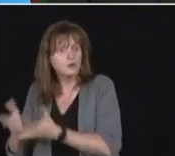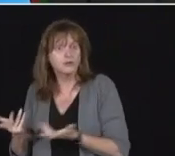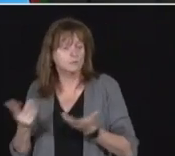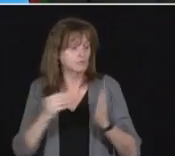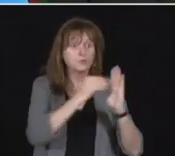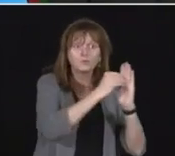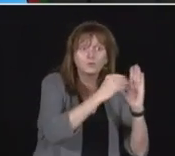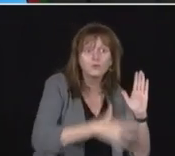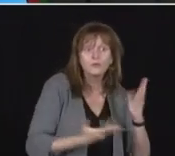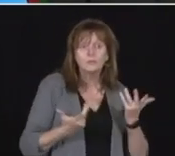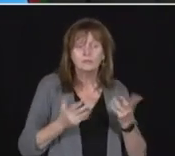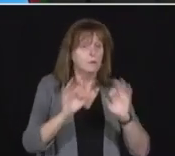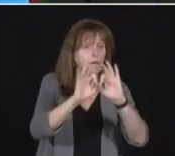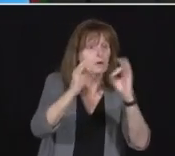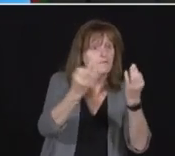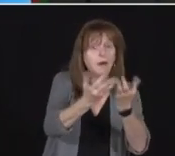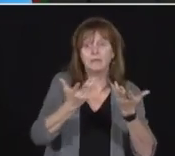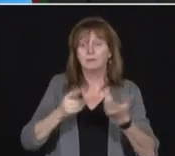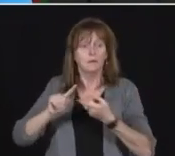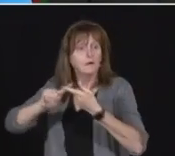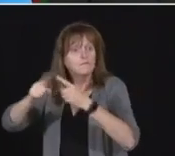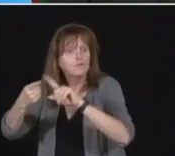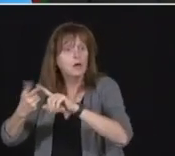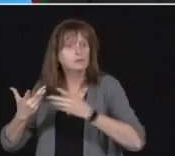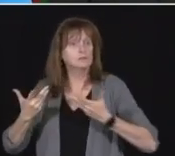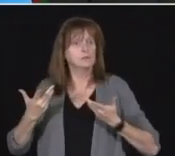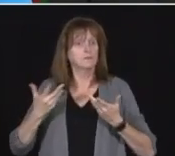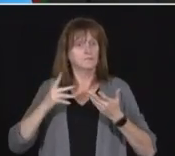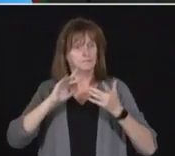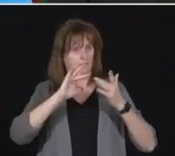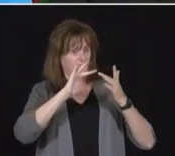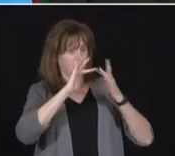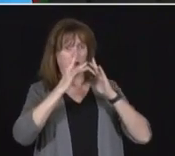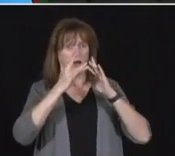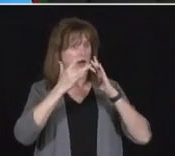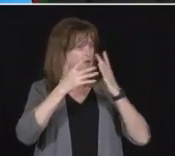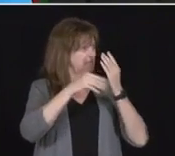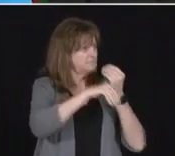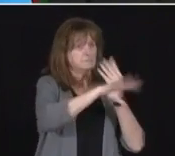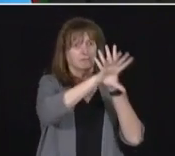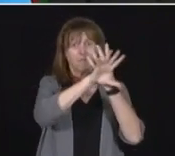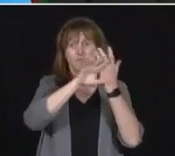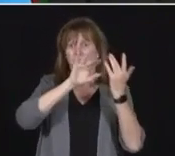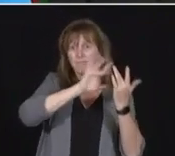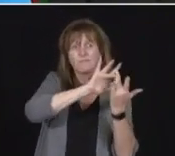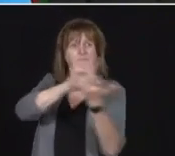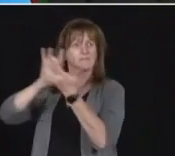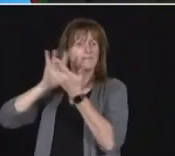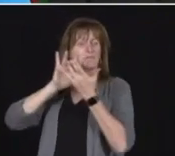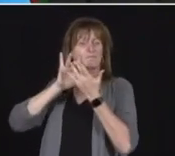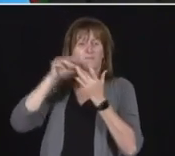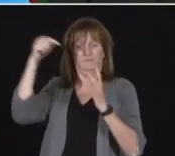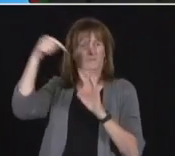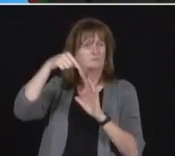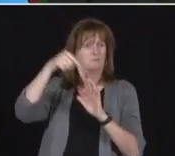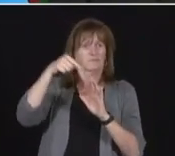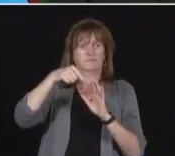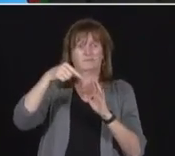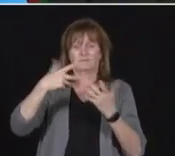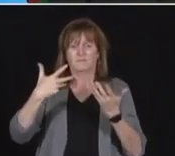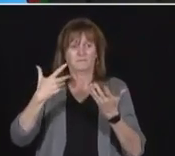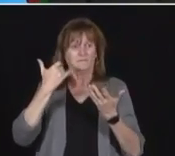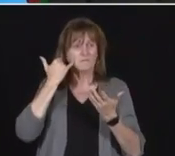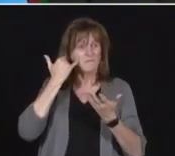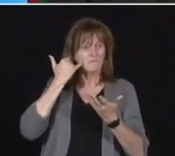families and friends. Internet connection is the difference between carrying on with our daily lives or not.